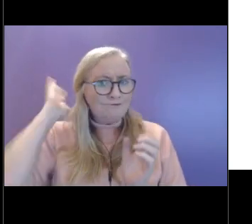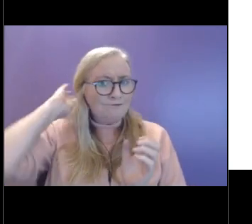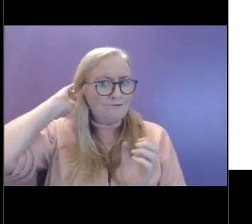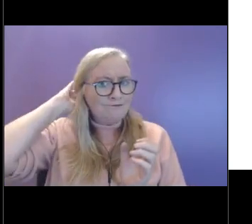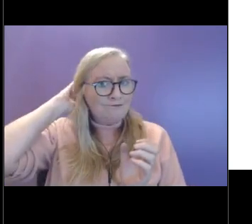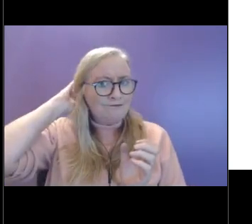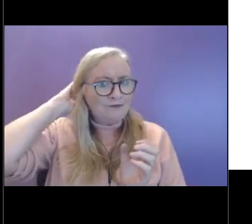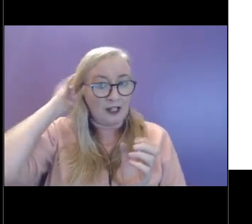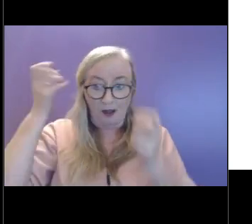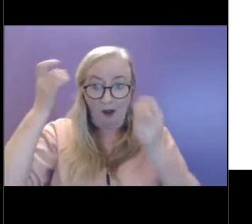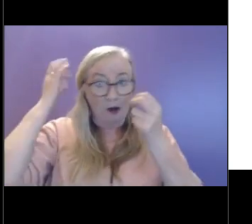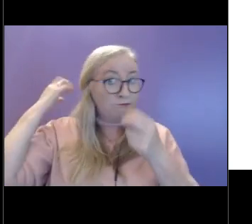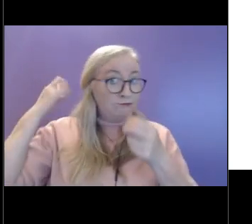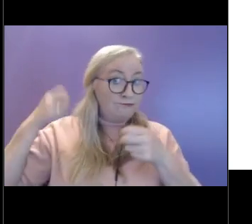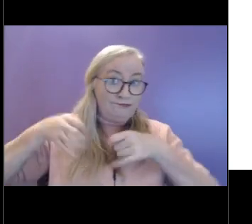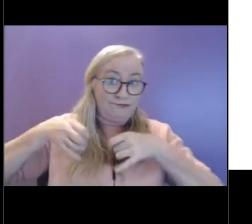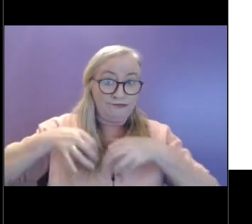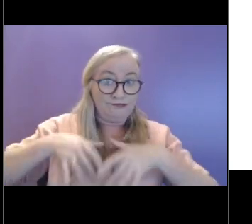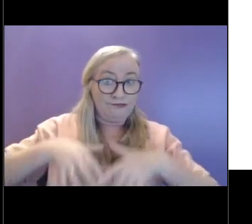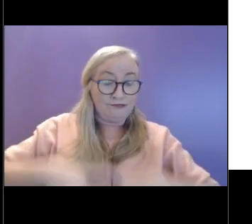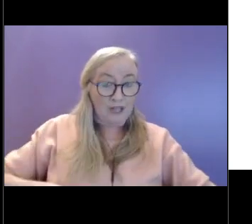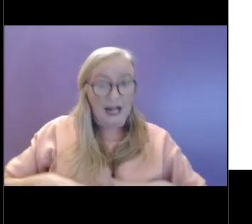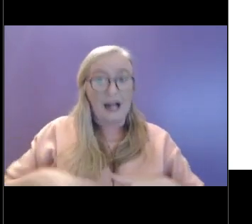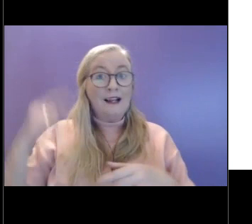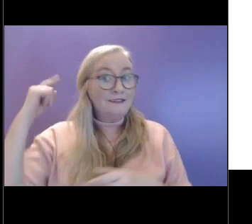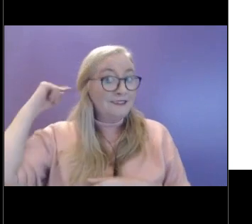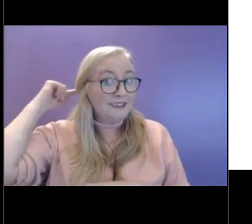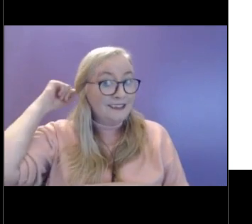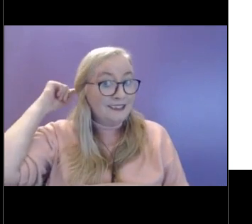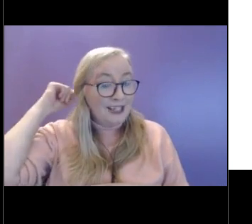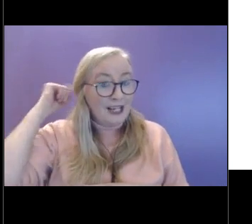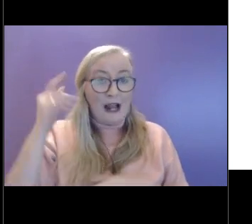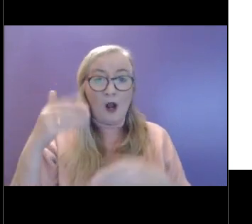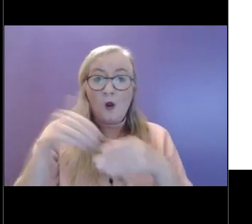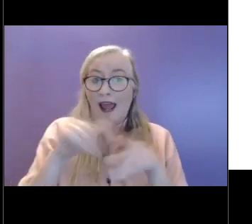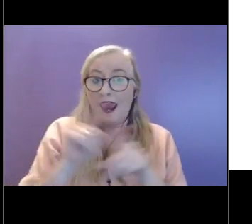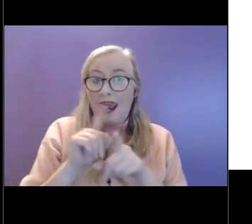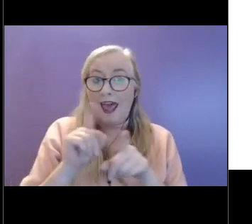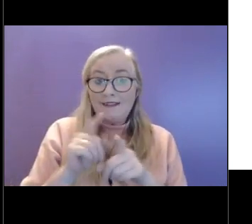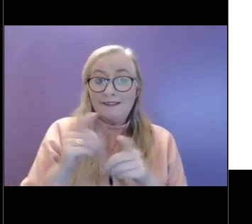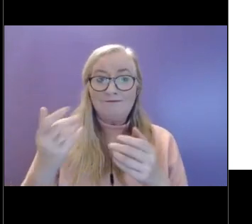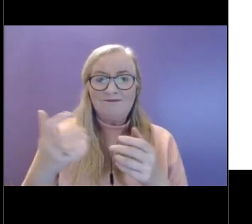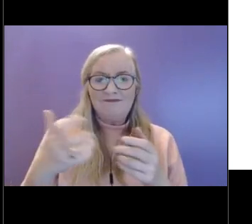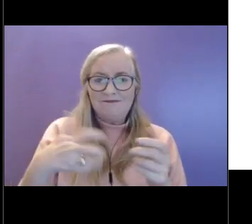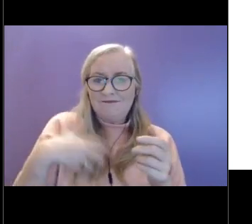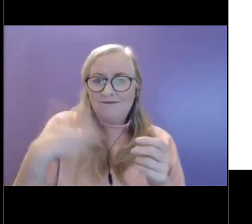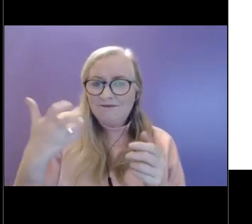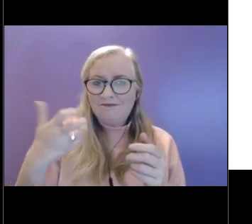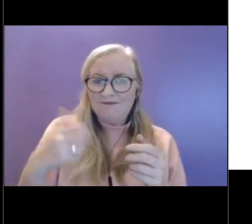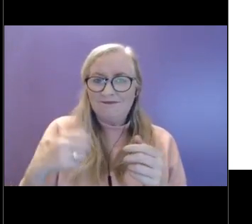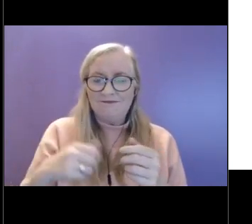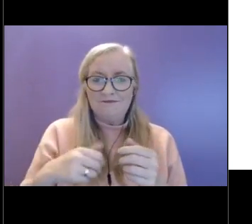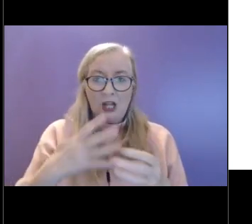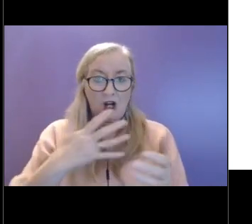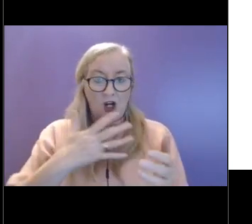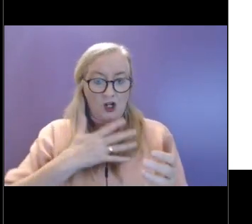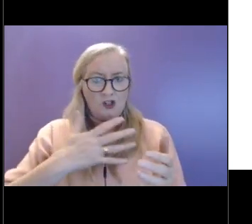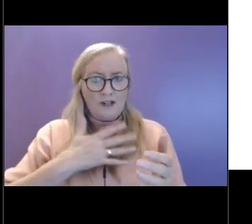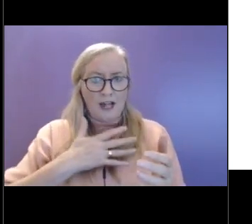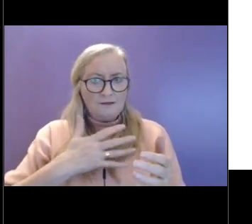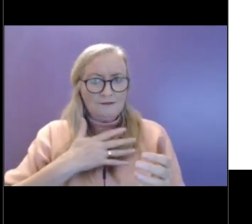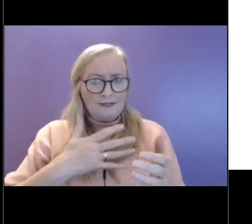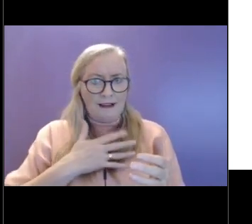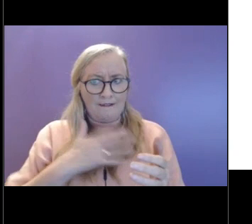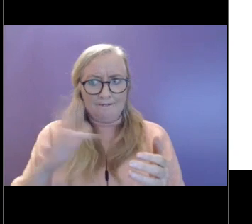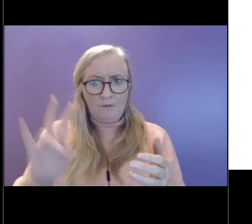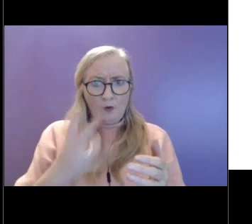into our body. And they, you know, do a lot of things, but including making our heartbeat faster, maybe making our breathing shallower and faster.